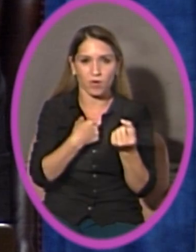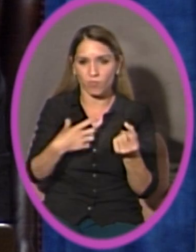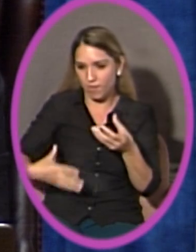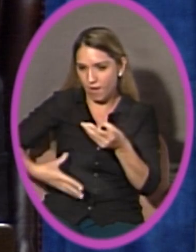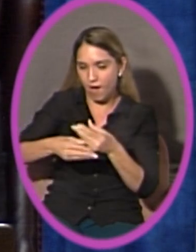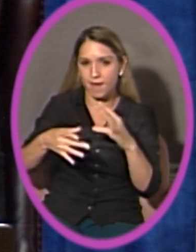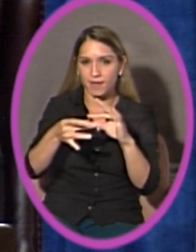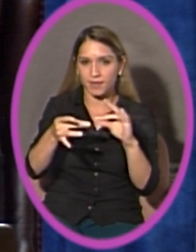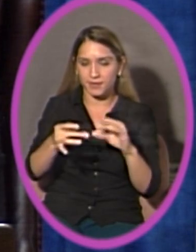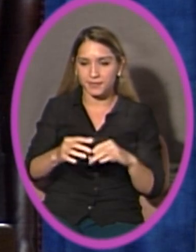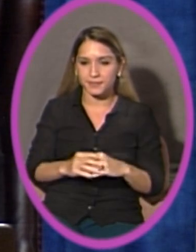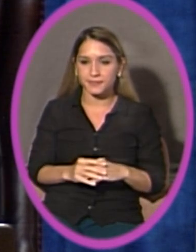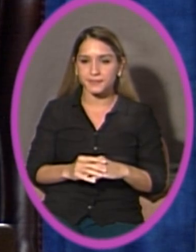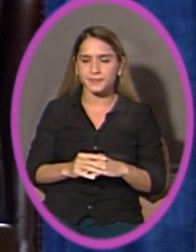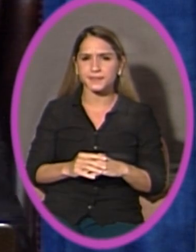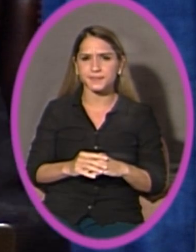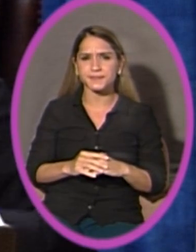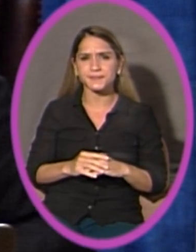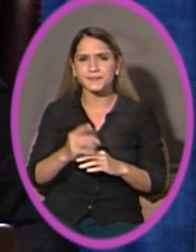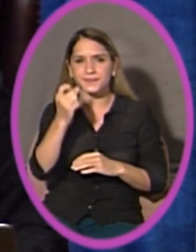It is very difficult